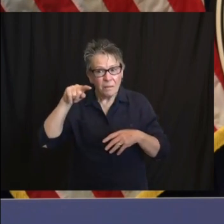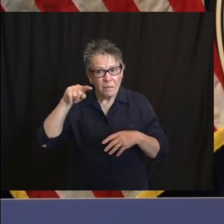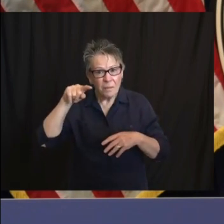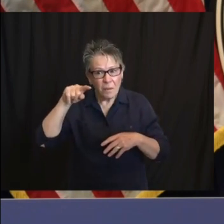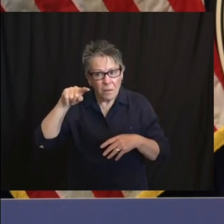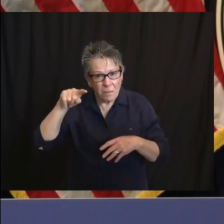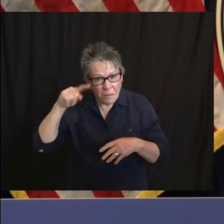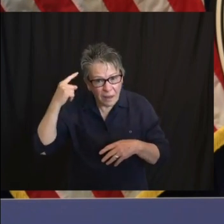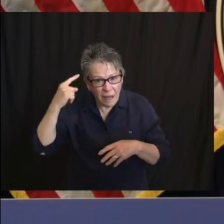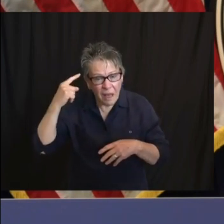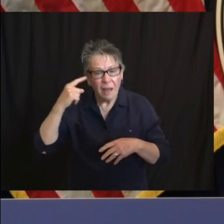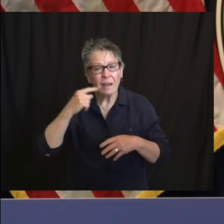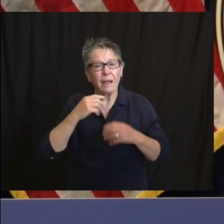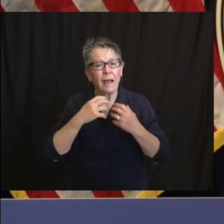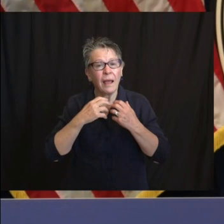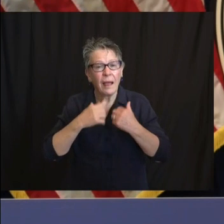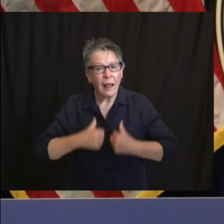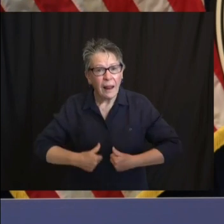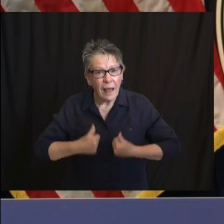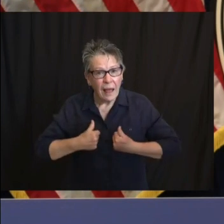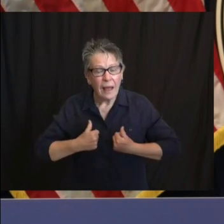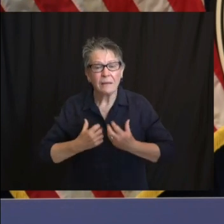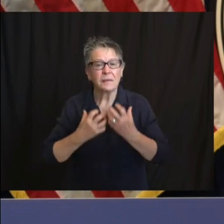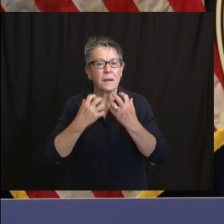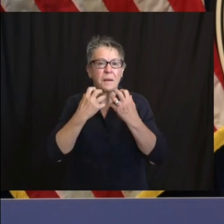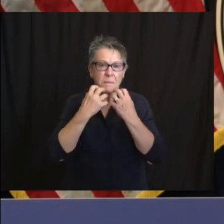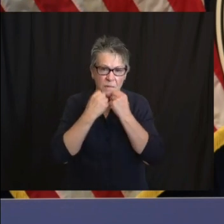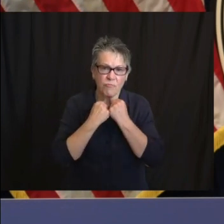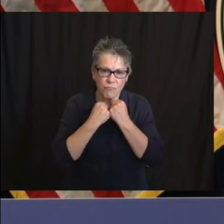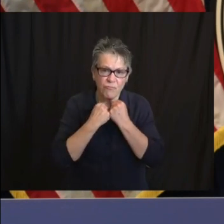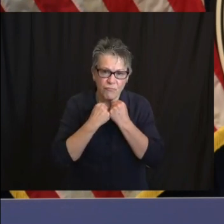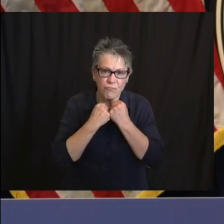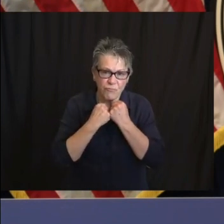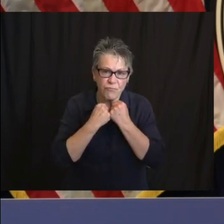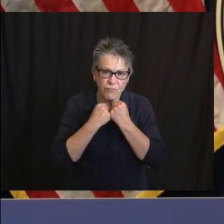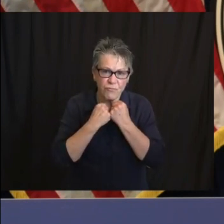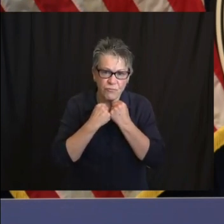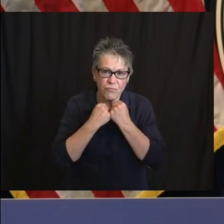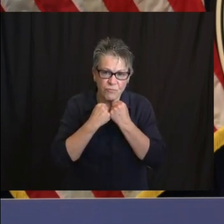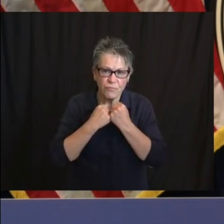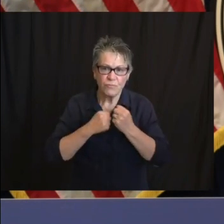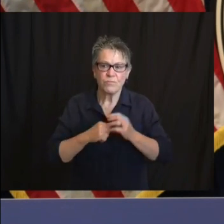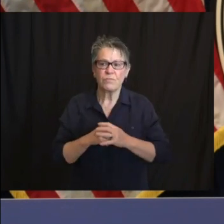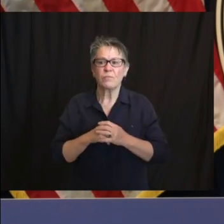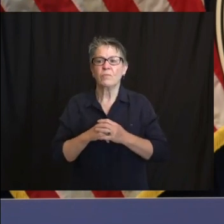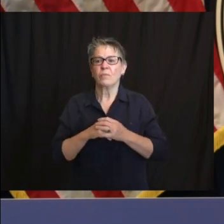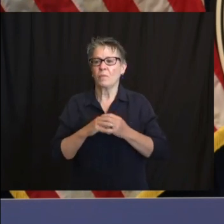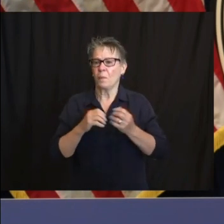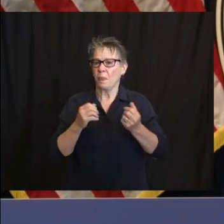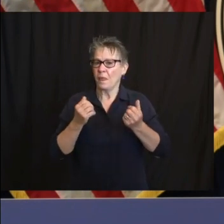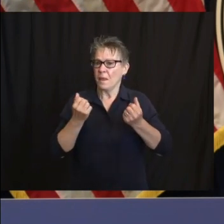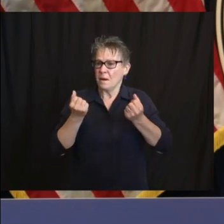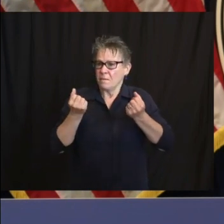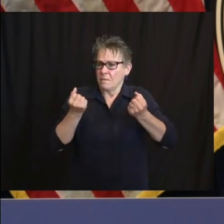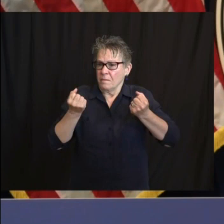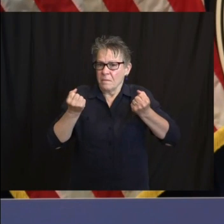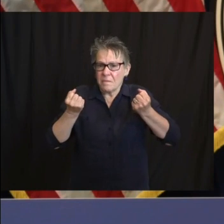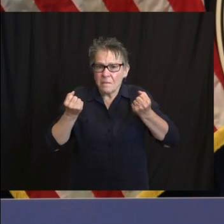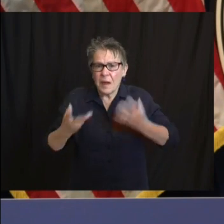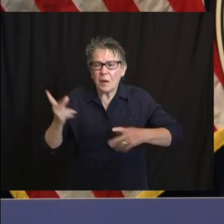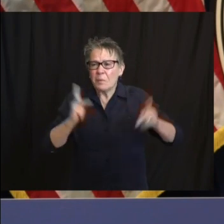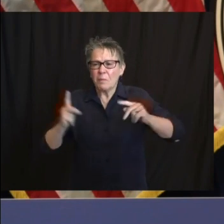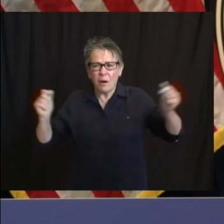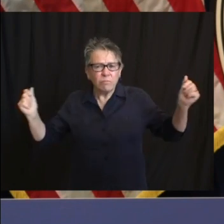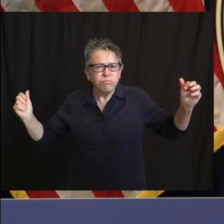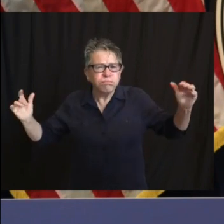came forward in peace and common ground to fight for the most basic principle of human dignity is a powerful reminder